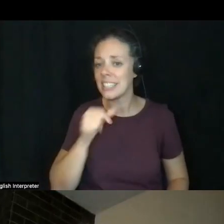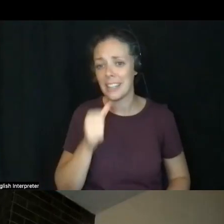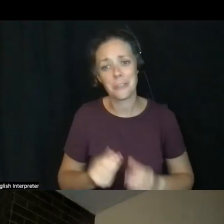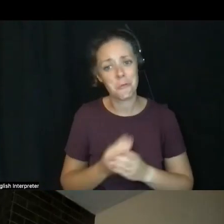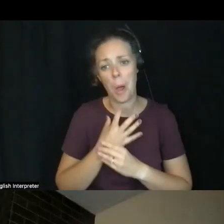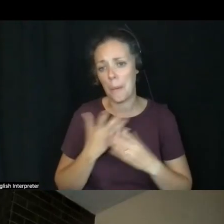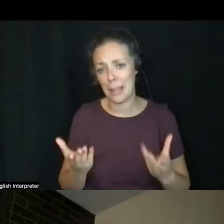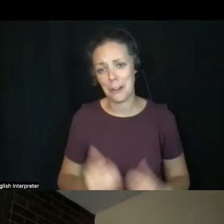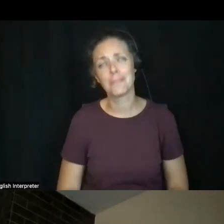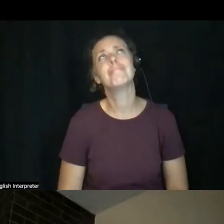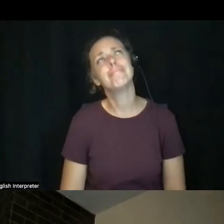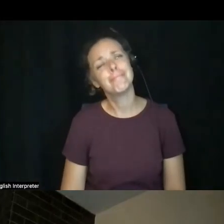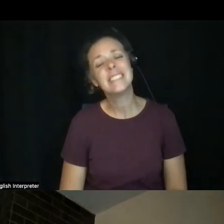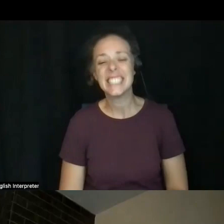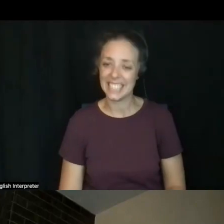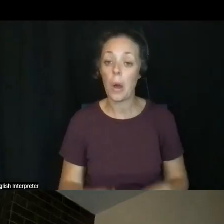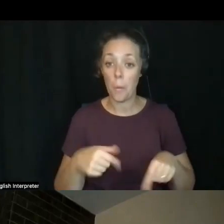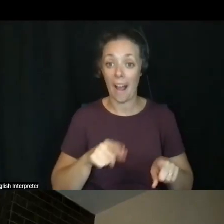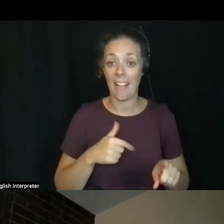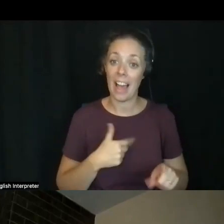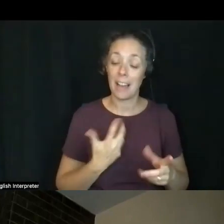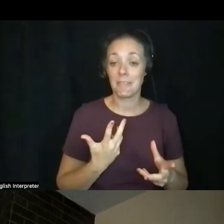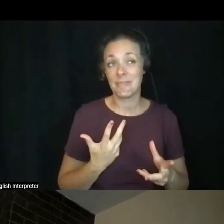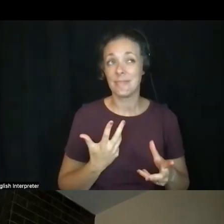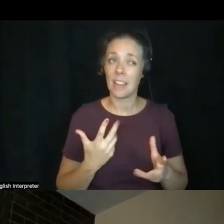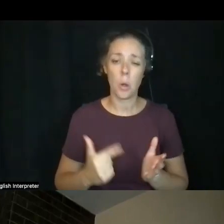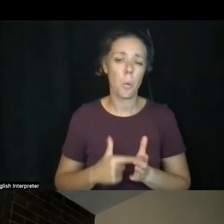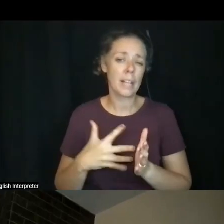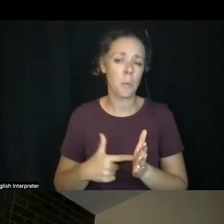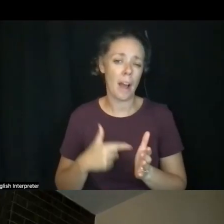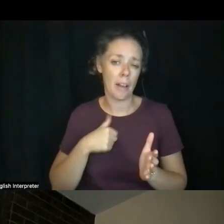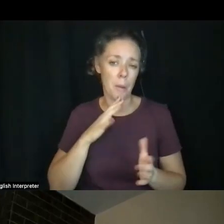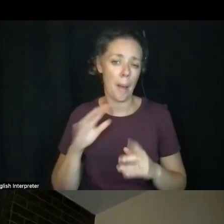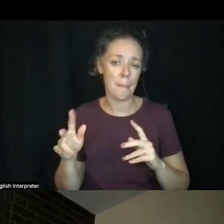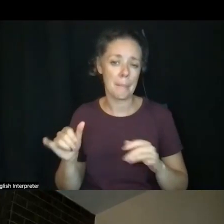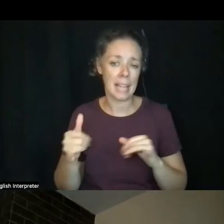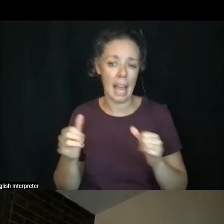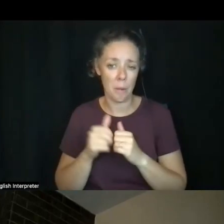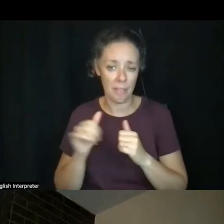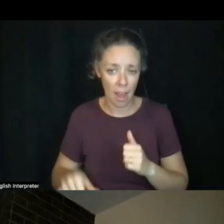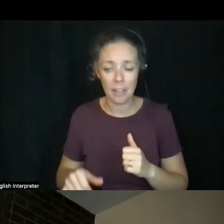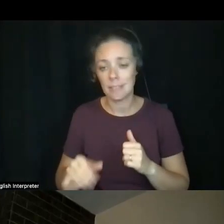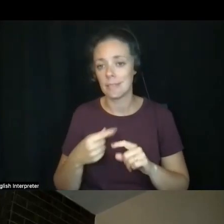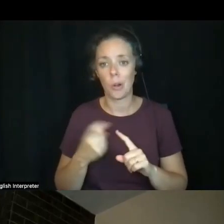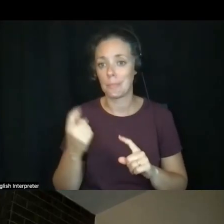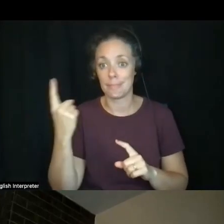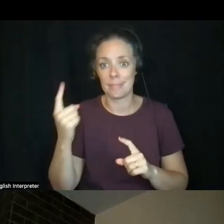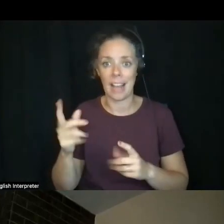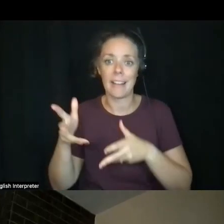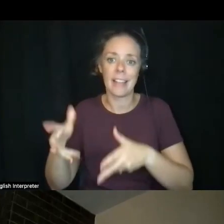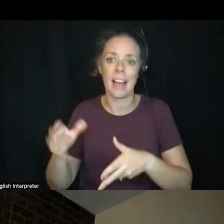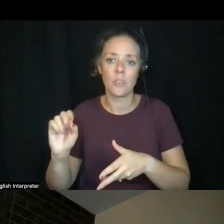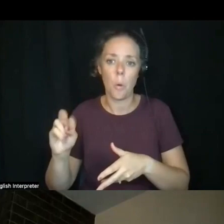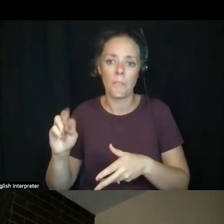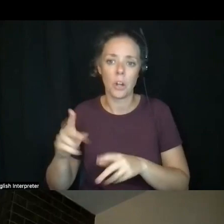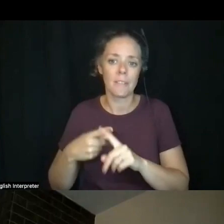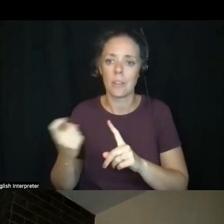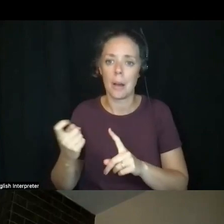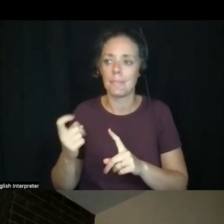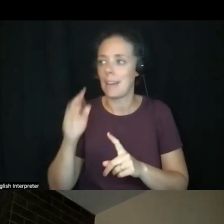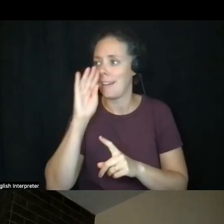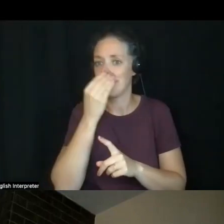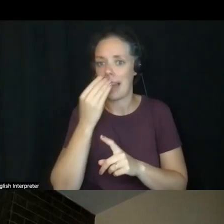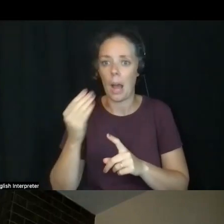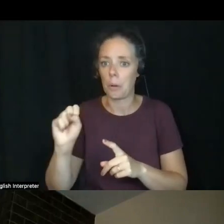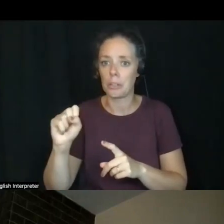So while I have occasionally played with it, you know, from something leftover from a flower shop arrangement or something,